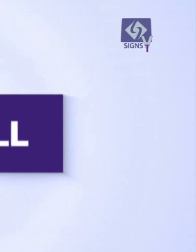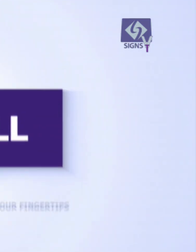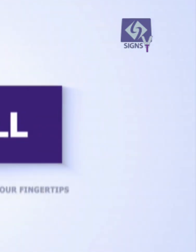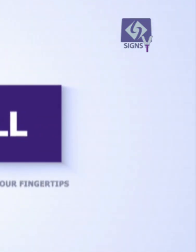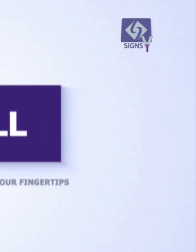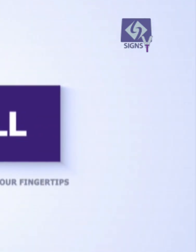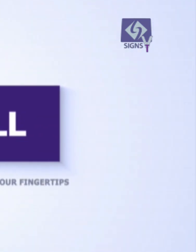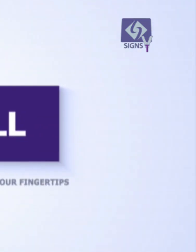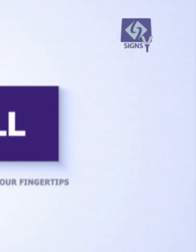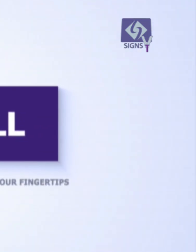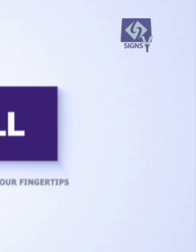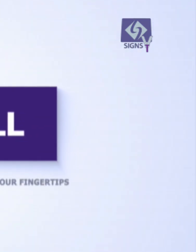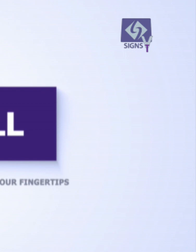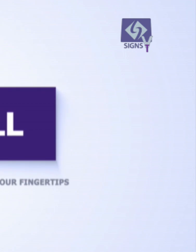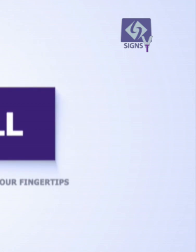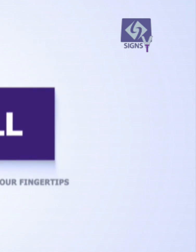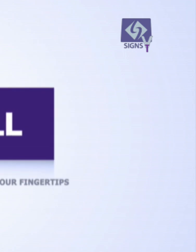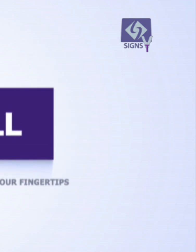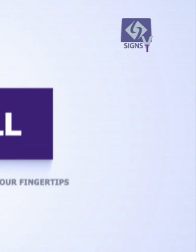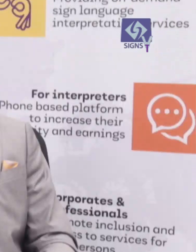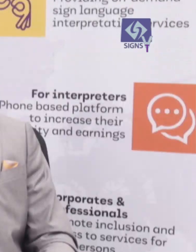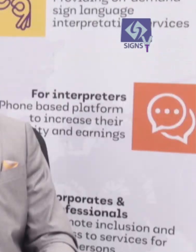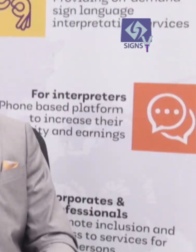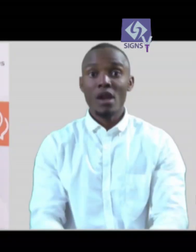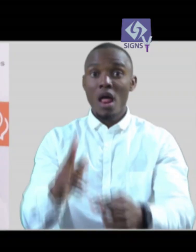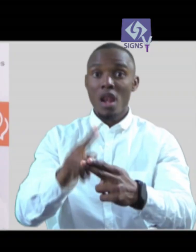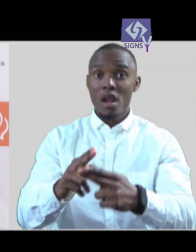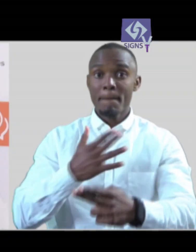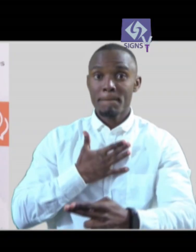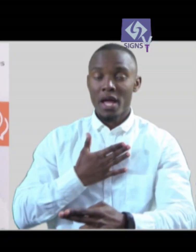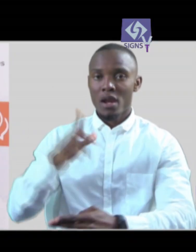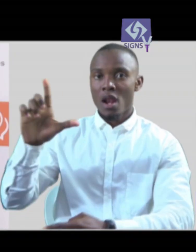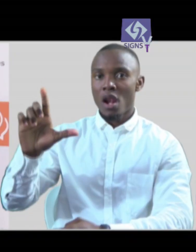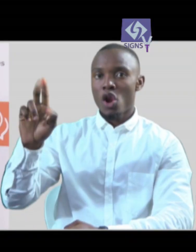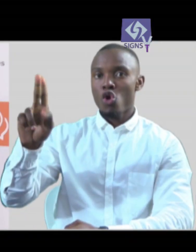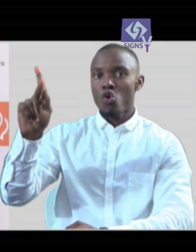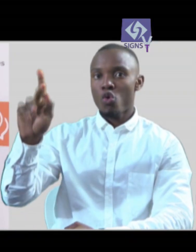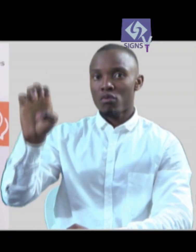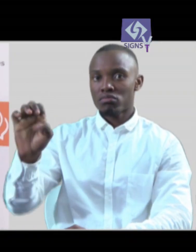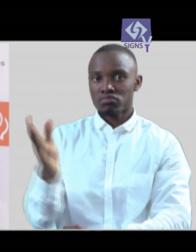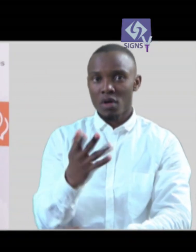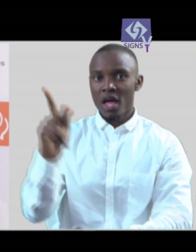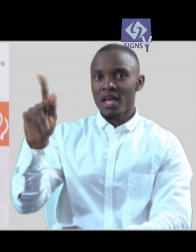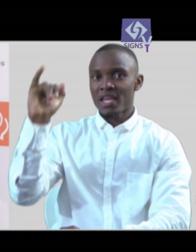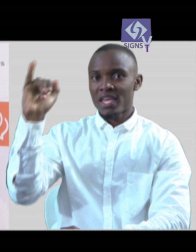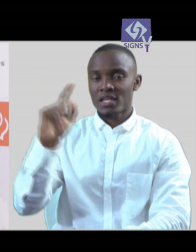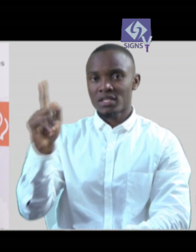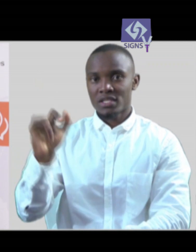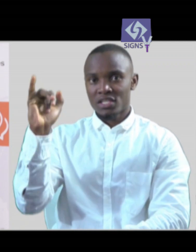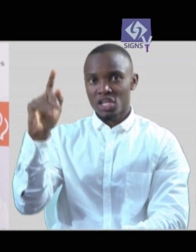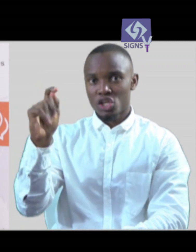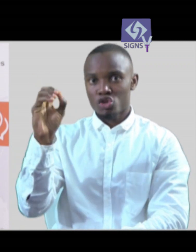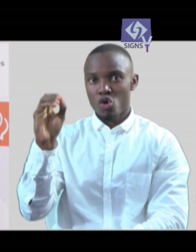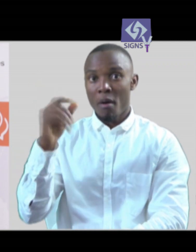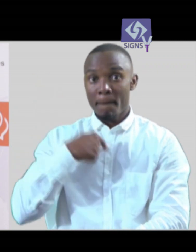noted that the primary care fund will be funded by the exchequer at the same time the cabinet resolved to set may